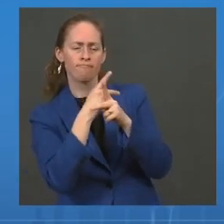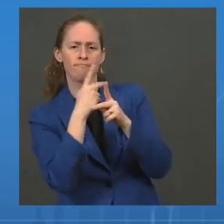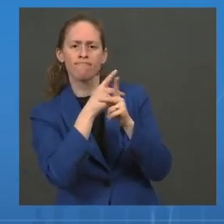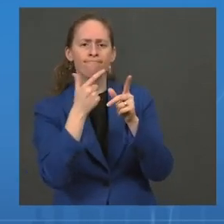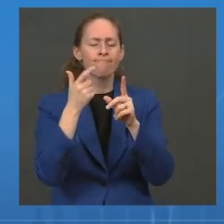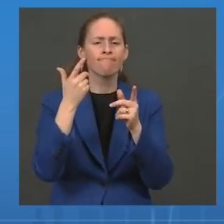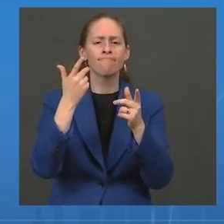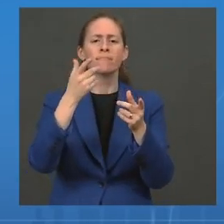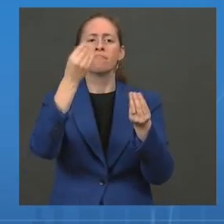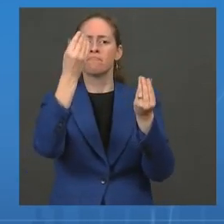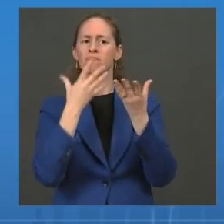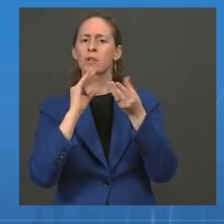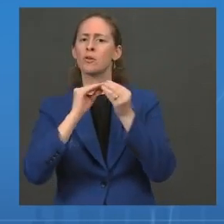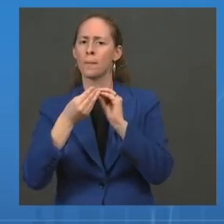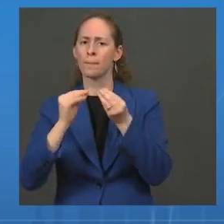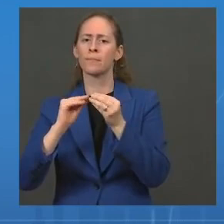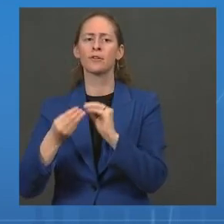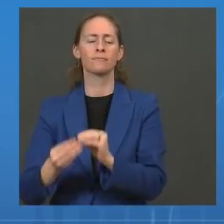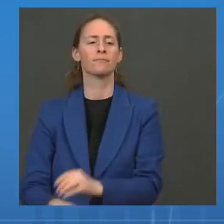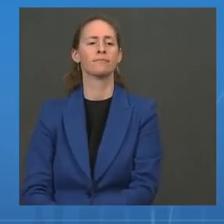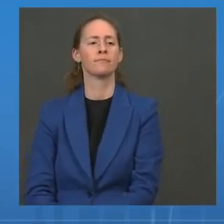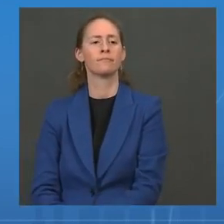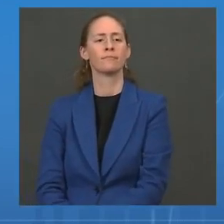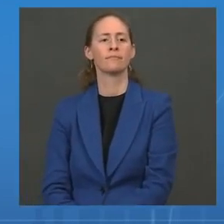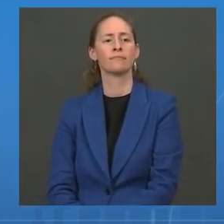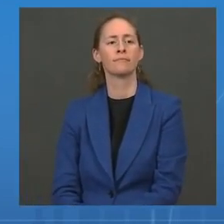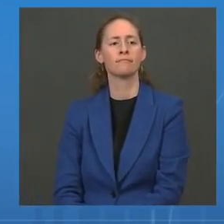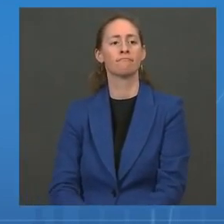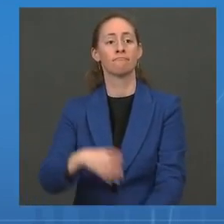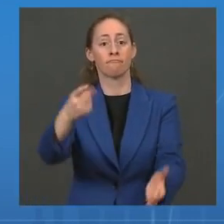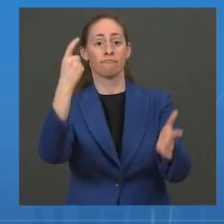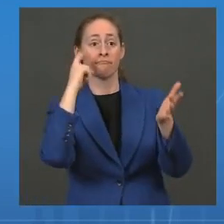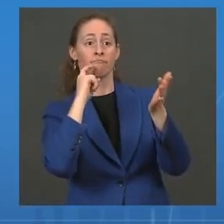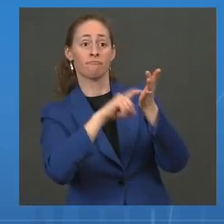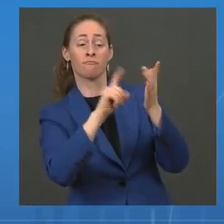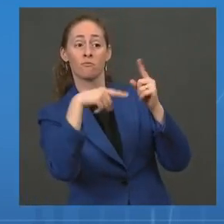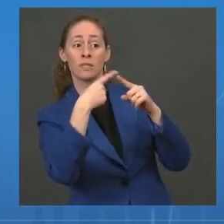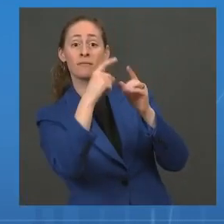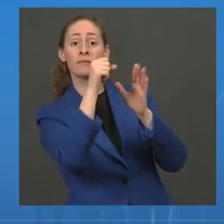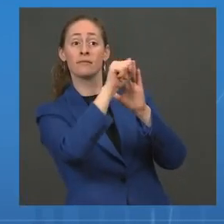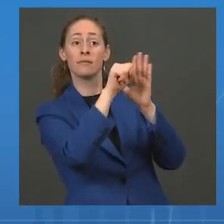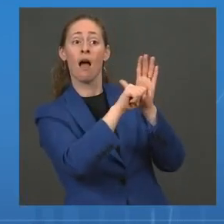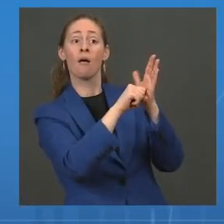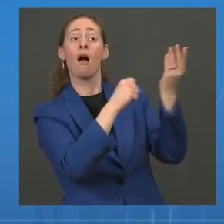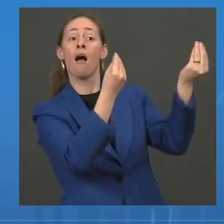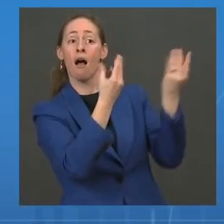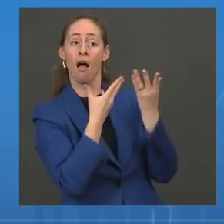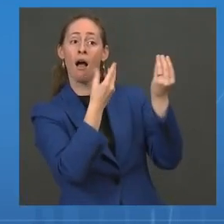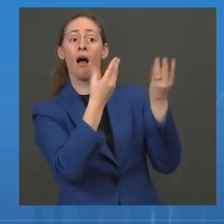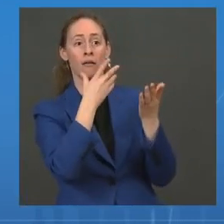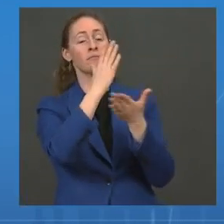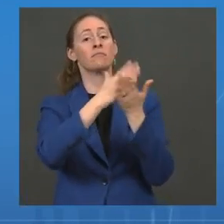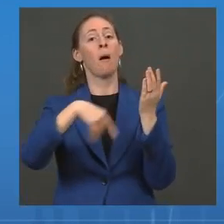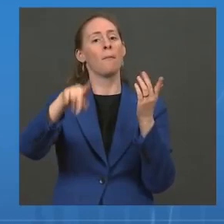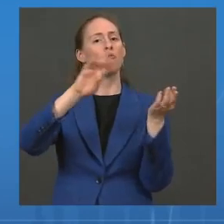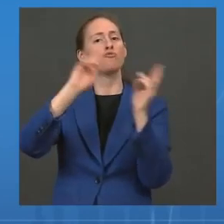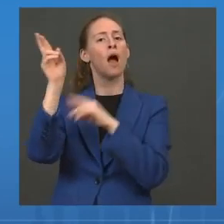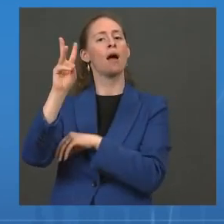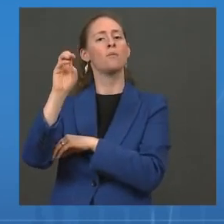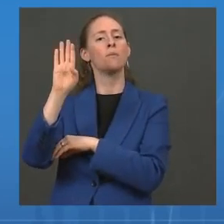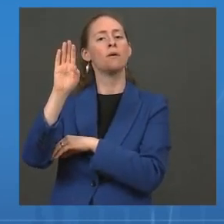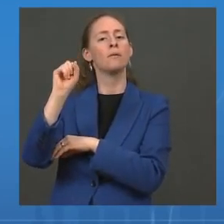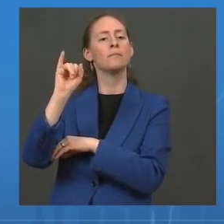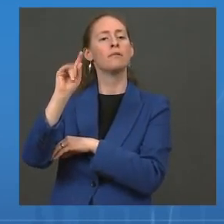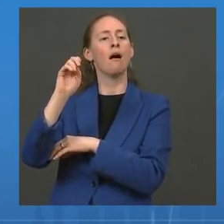including numbers that states are beginning to share publicly. So some states do have on their websites the public information. And based on the analysis